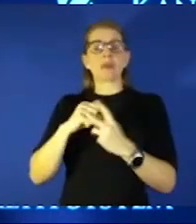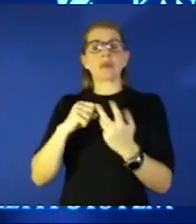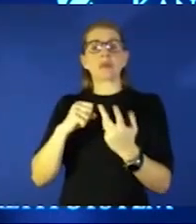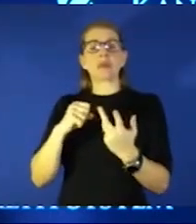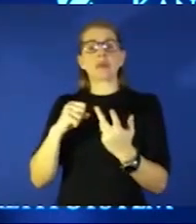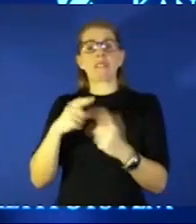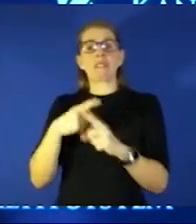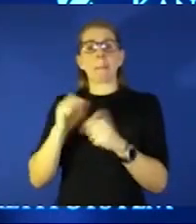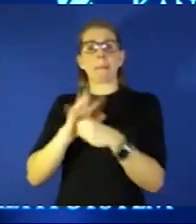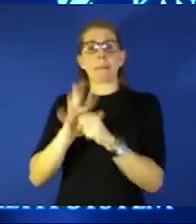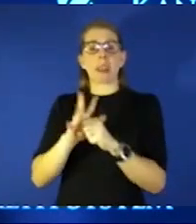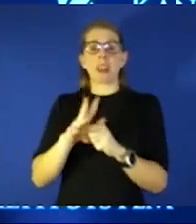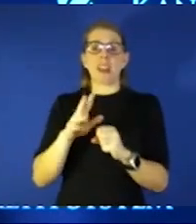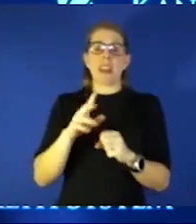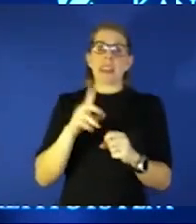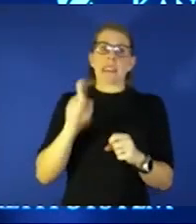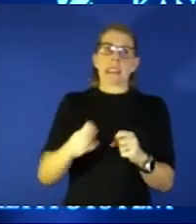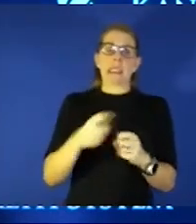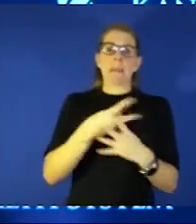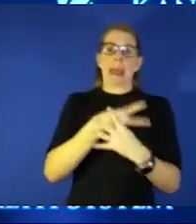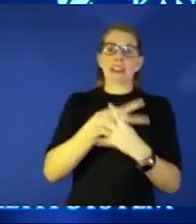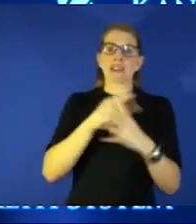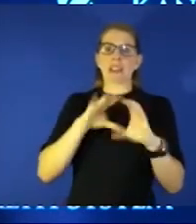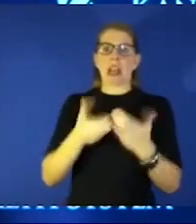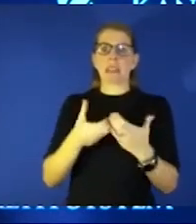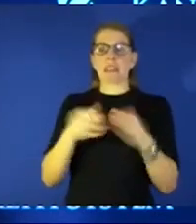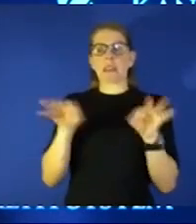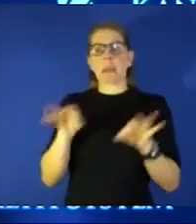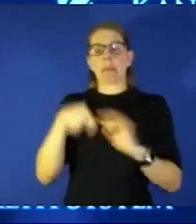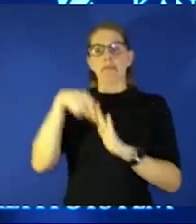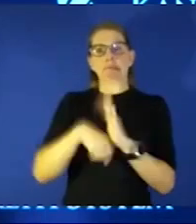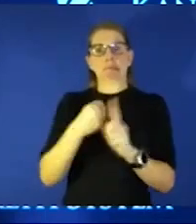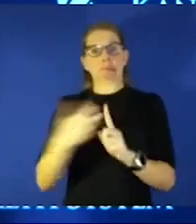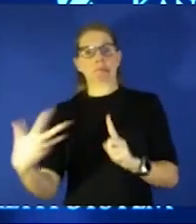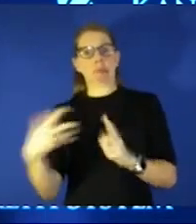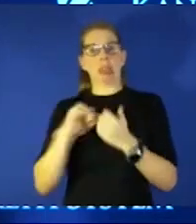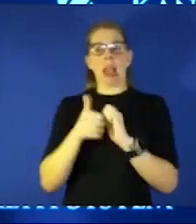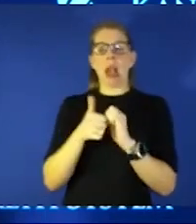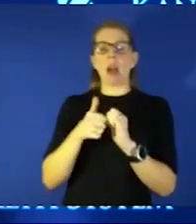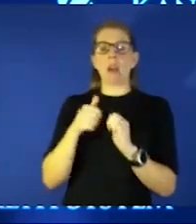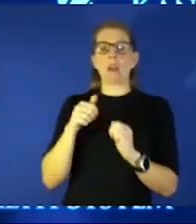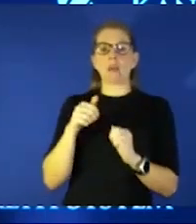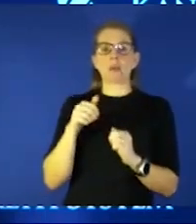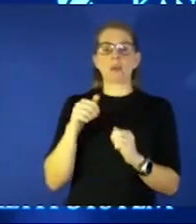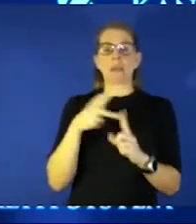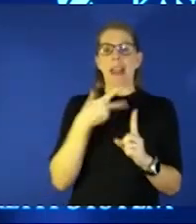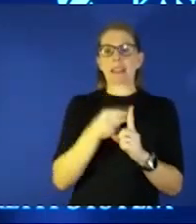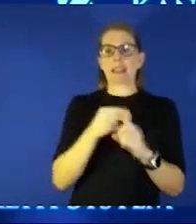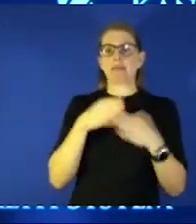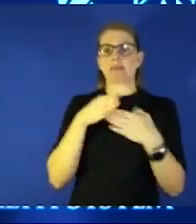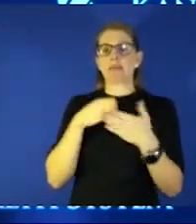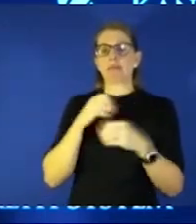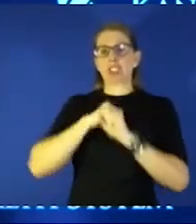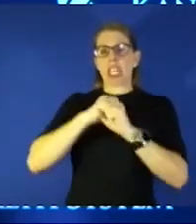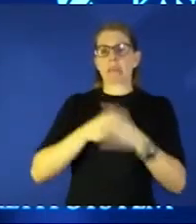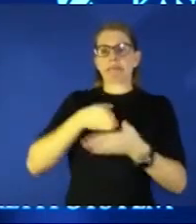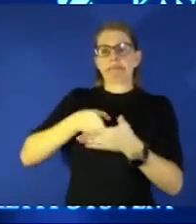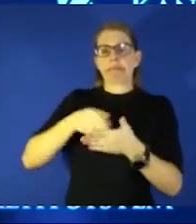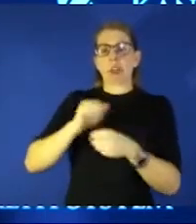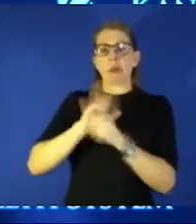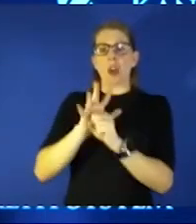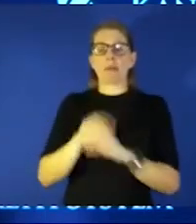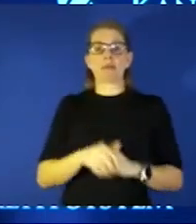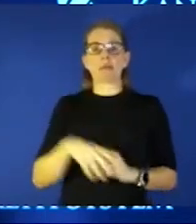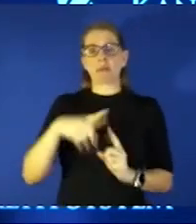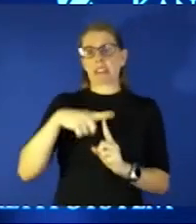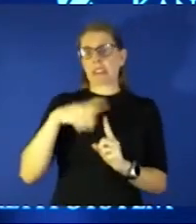about how the body handles infectious disease hawkeye but yeah t cells definitely protect that's one of the things we really like are the memory t cells we know that even when